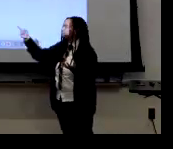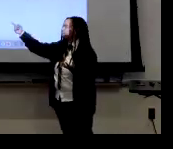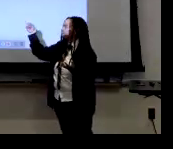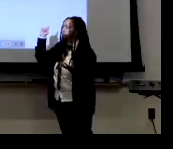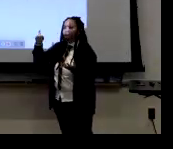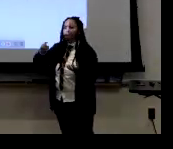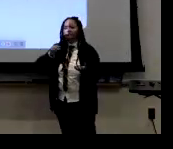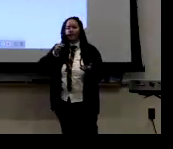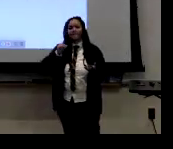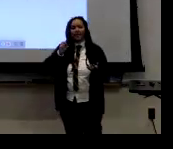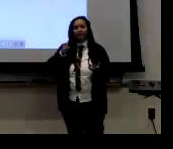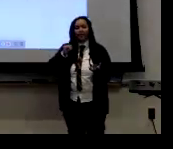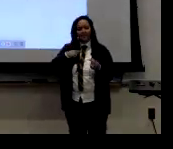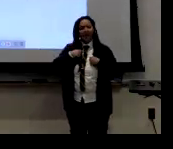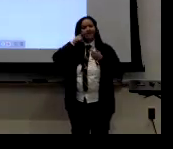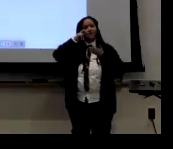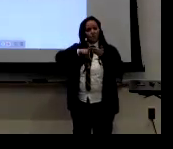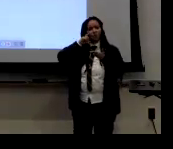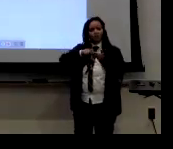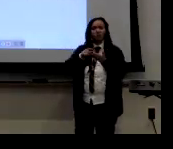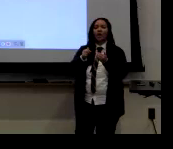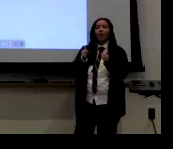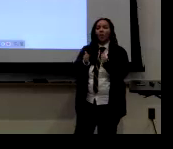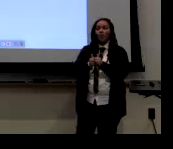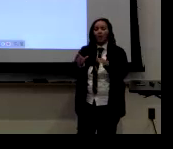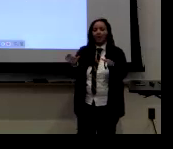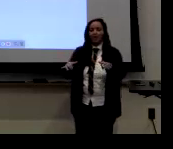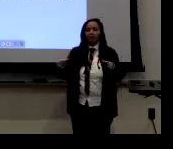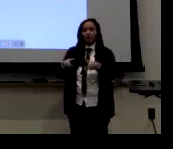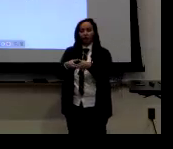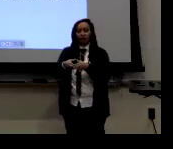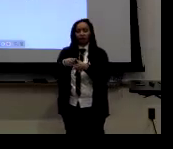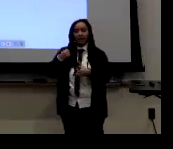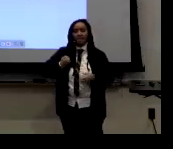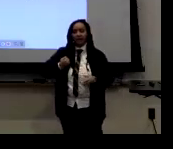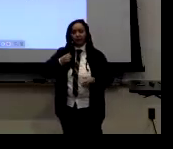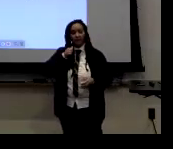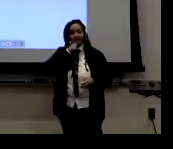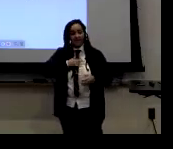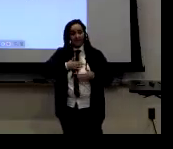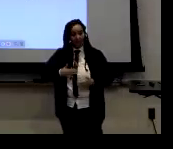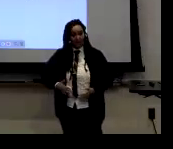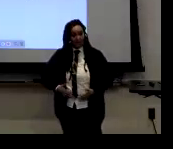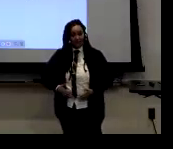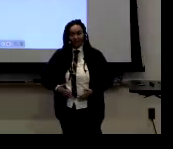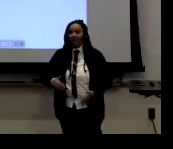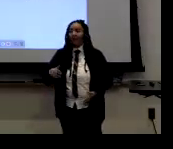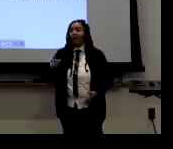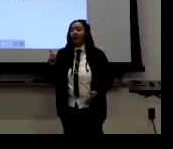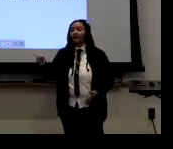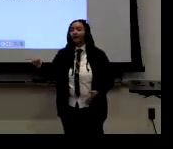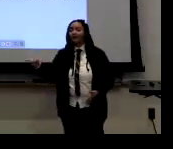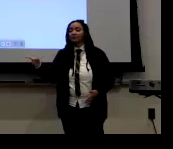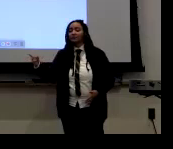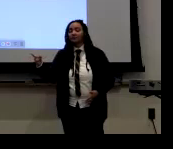talked about, um, um, masculinity and, and how